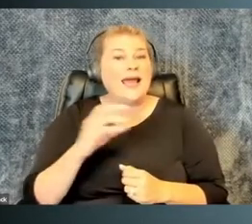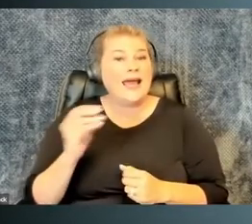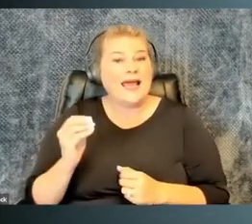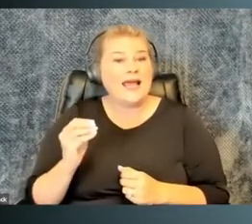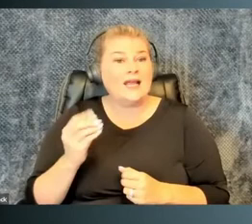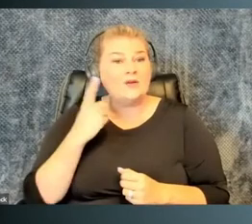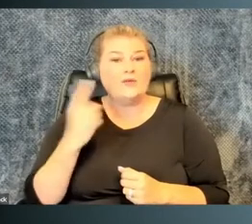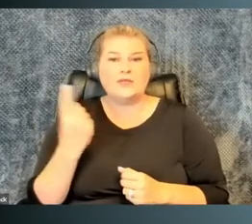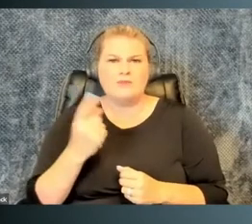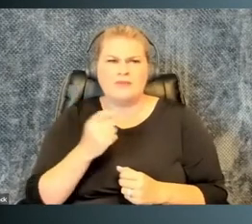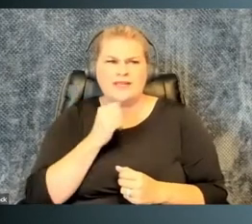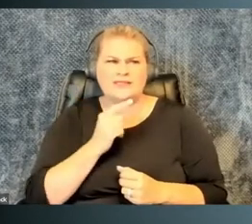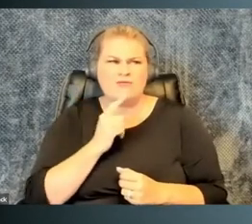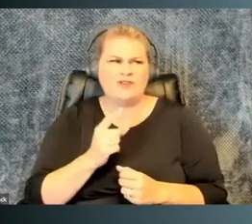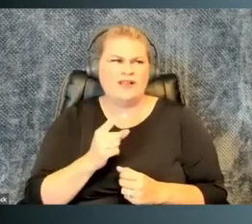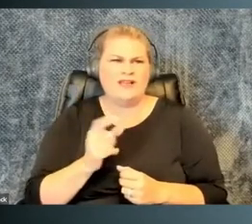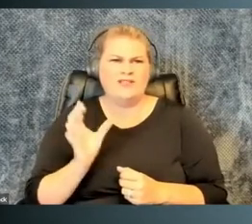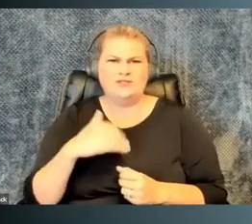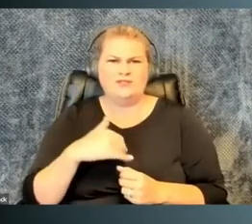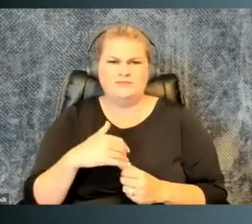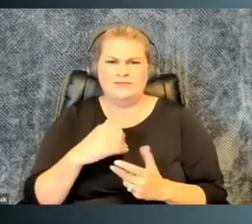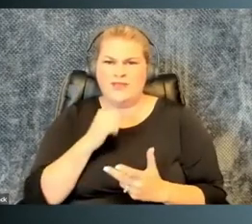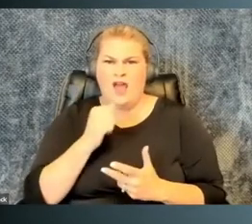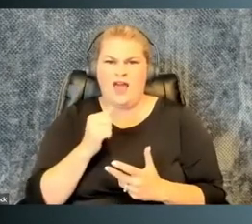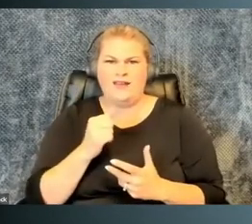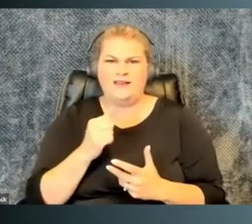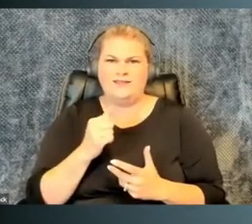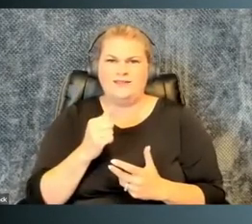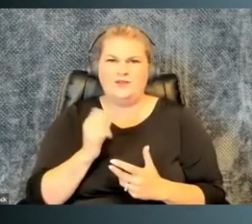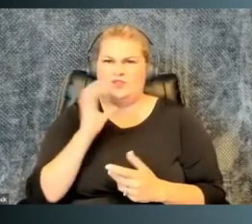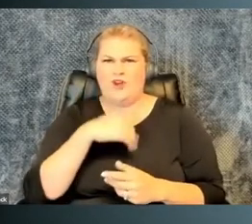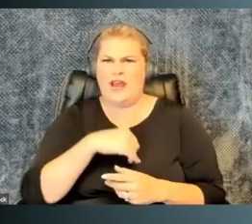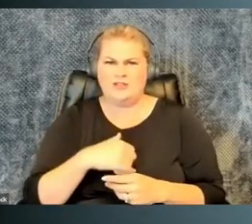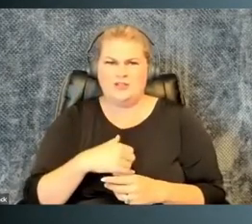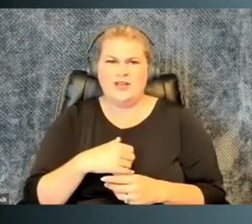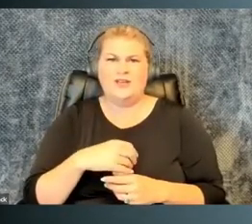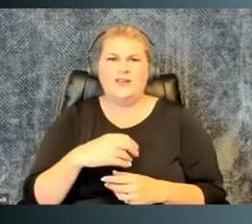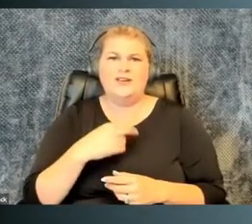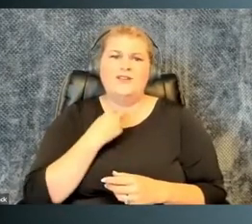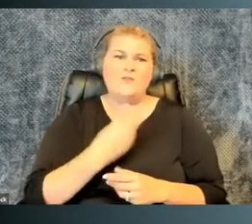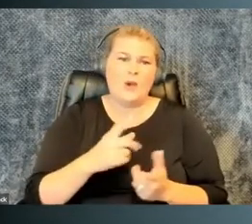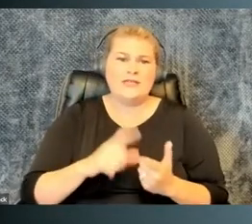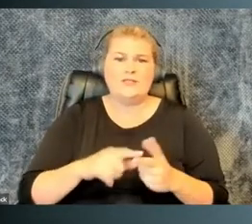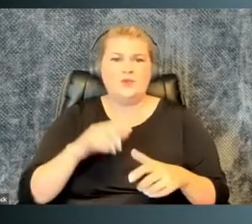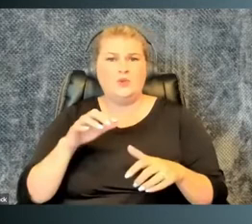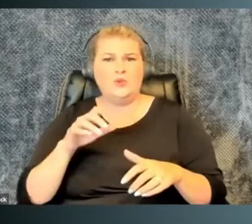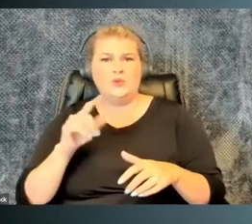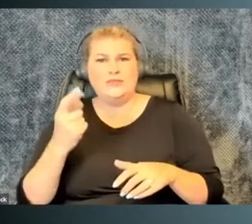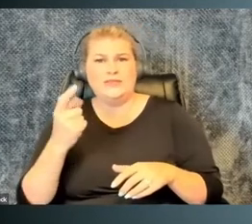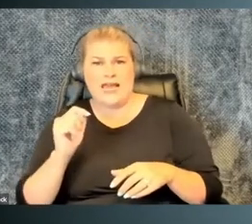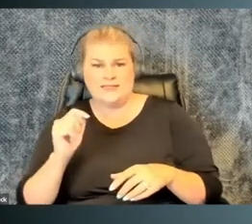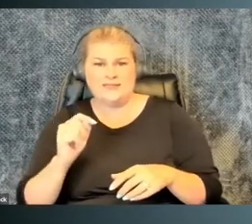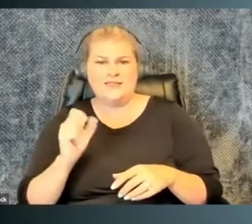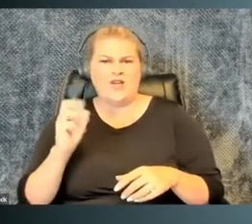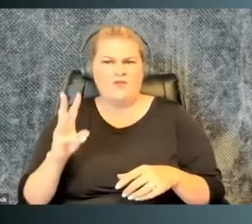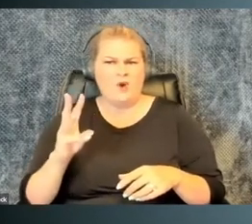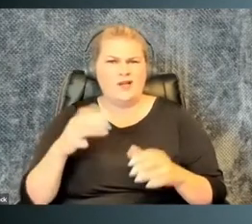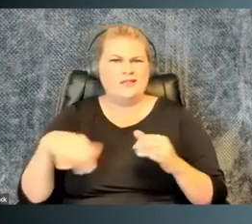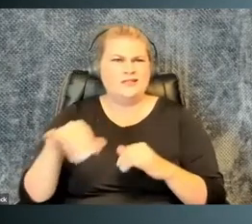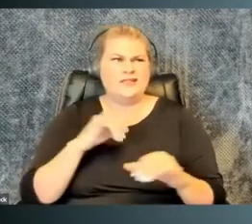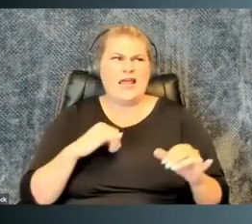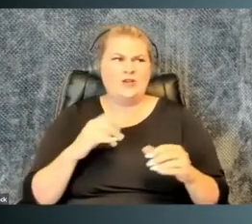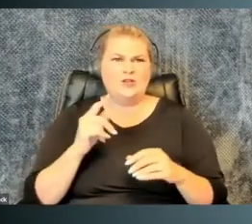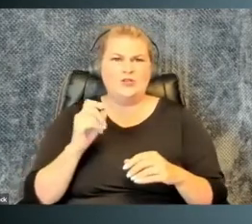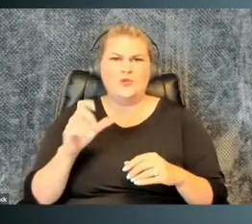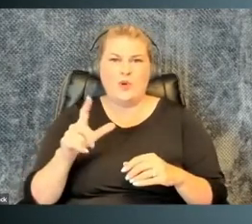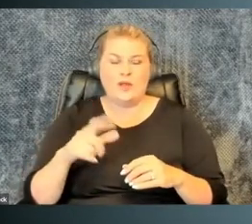physical nature of her disability, and for something not really all that uncommon, voice-to-text software is a pretty standard